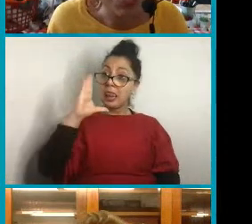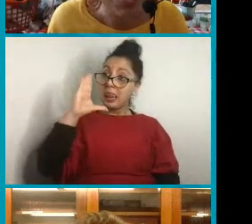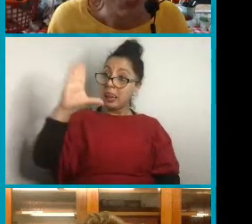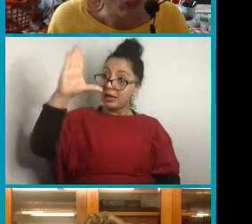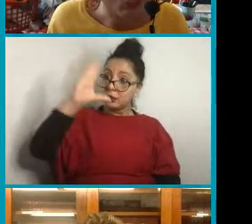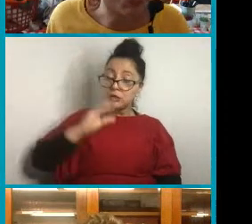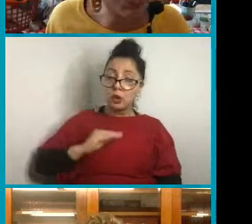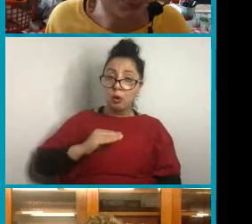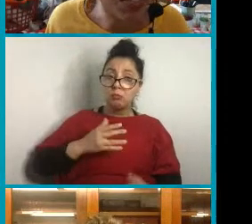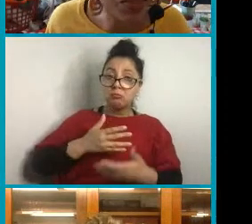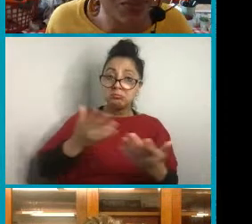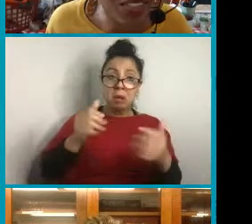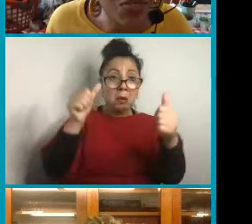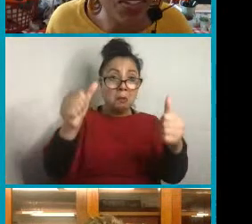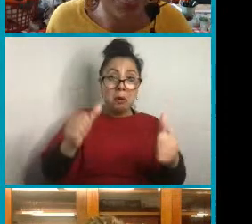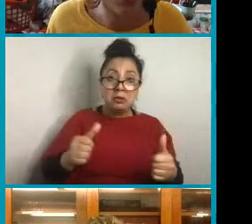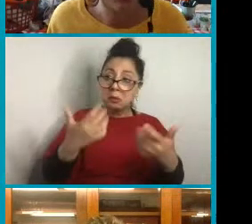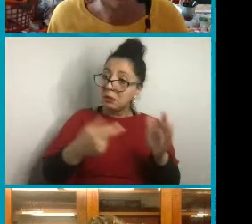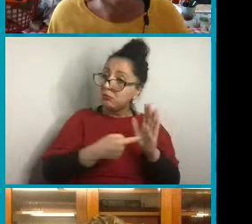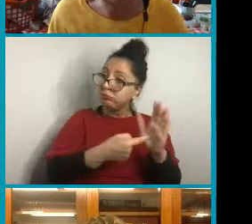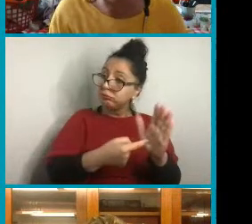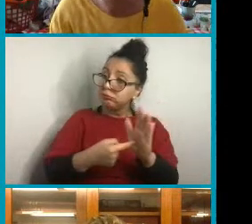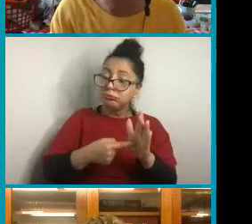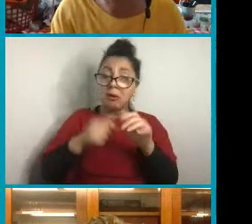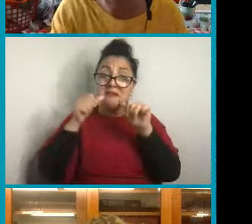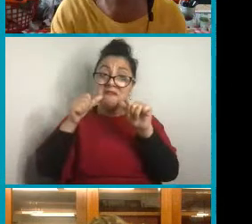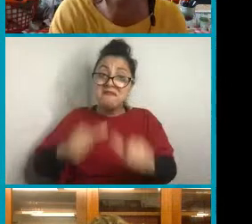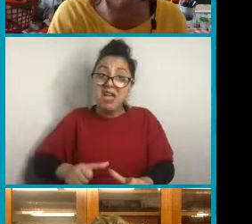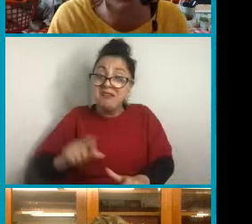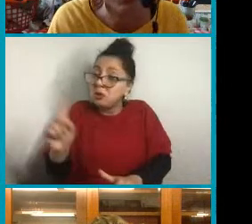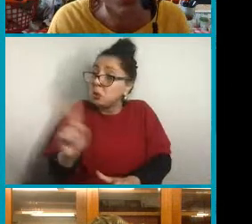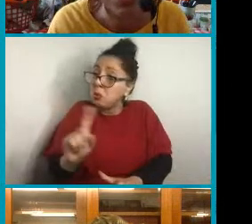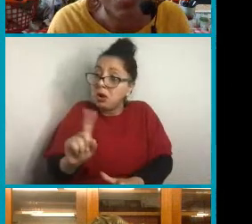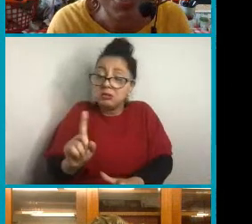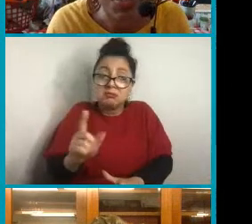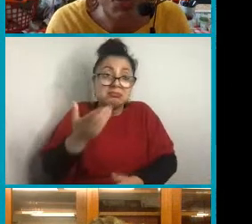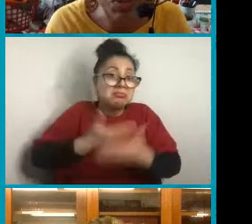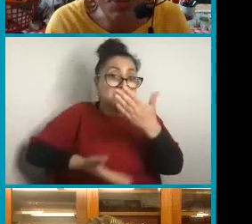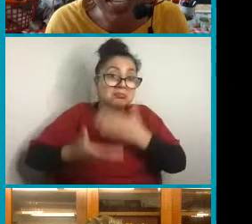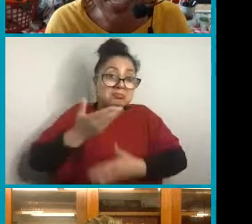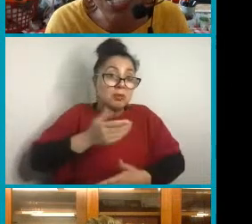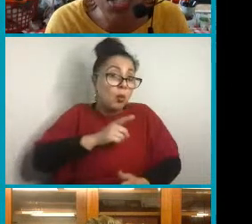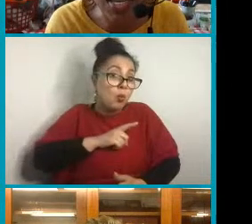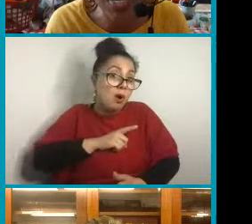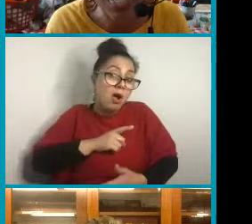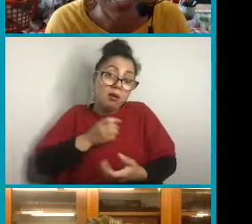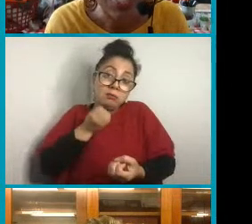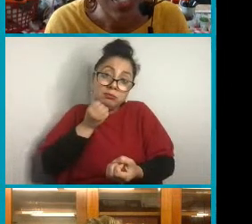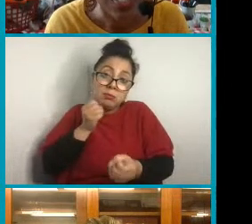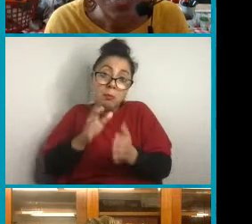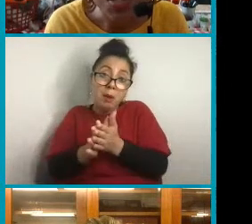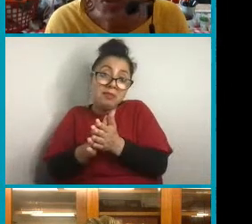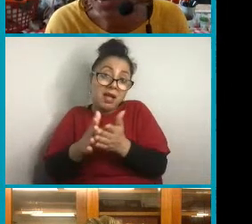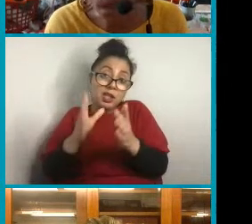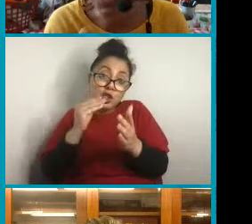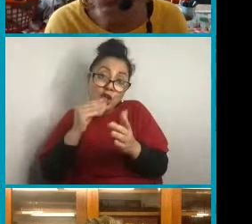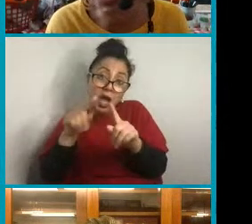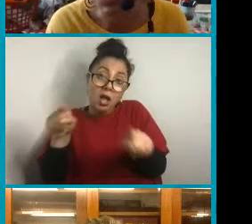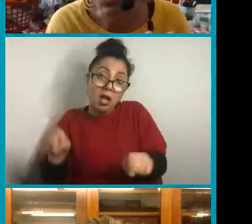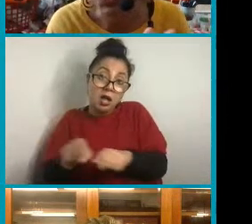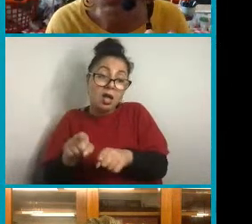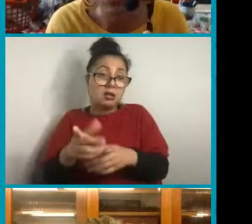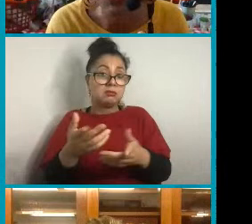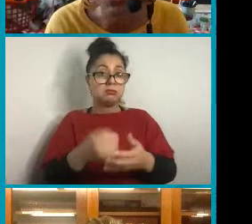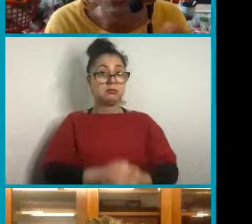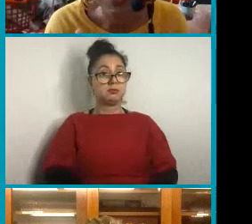you, what were the favourite ones for you? And tell us why. So can pop that in the chat. So out of